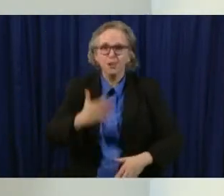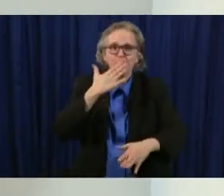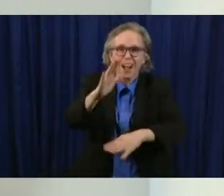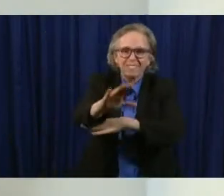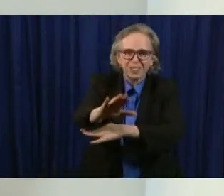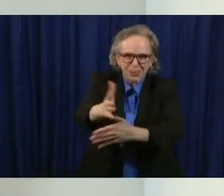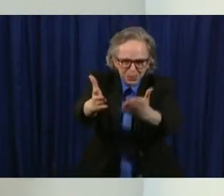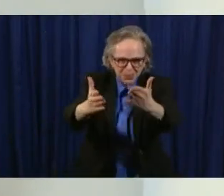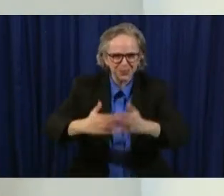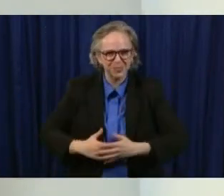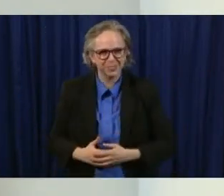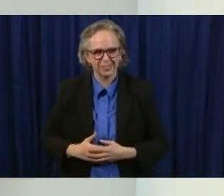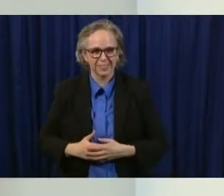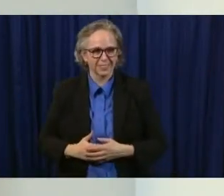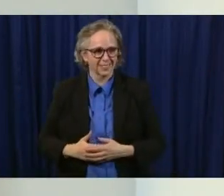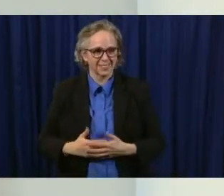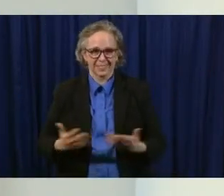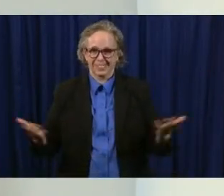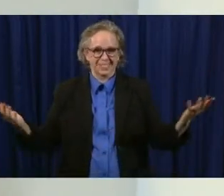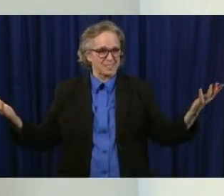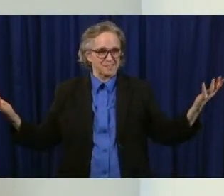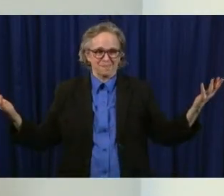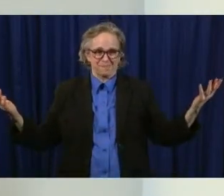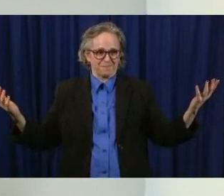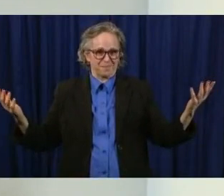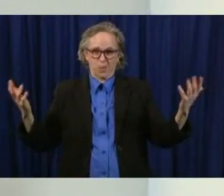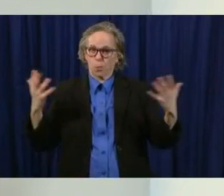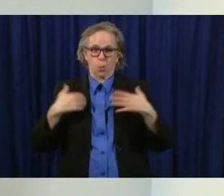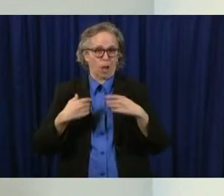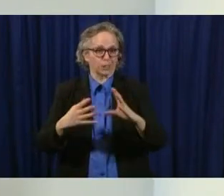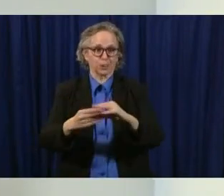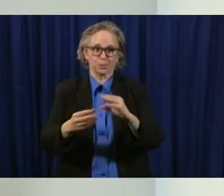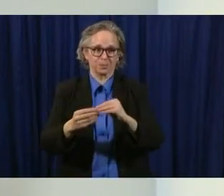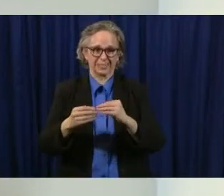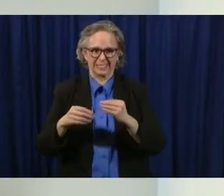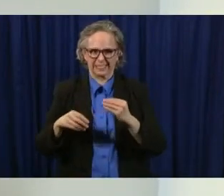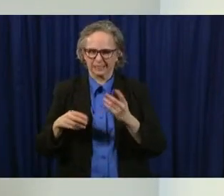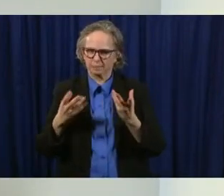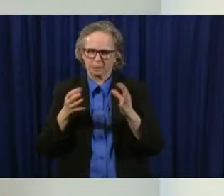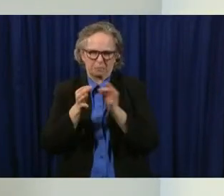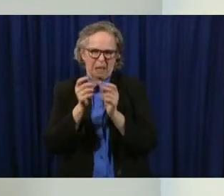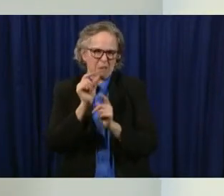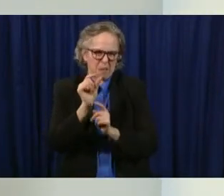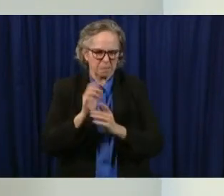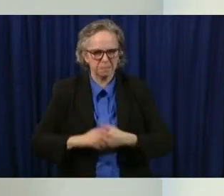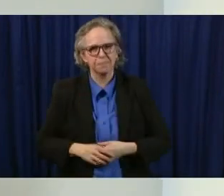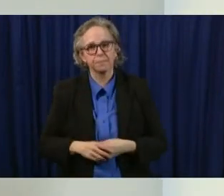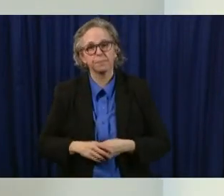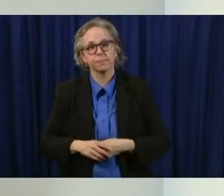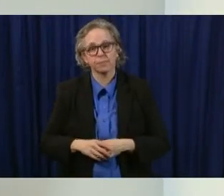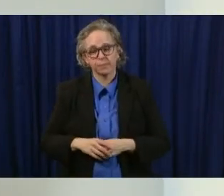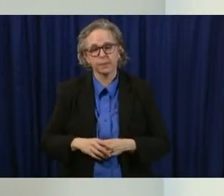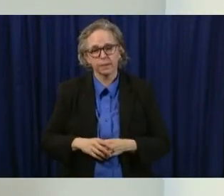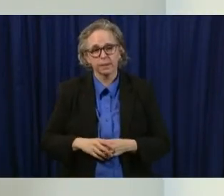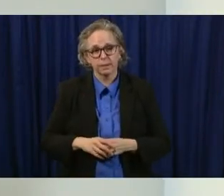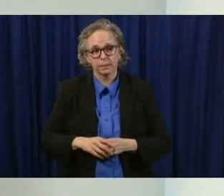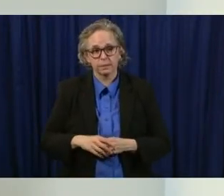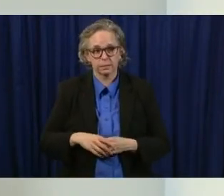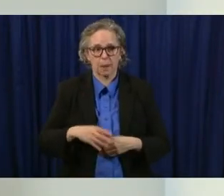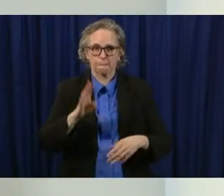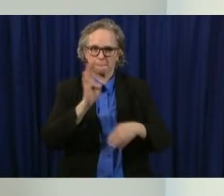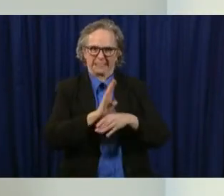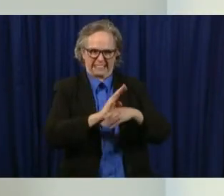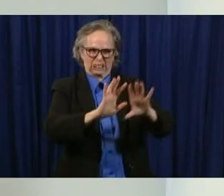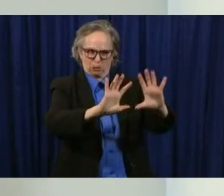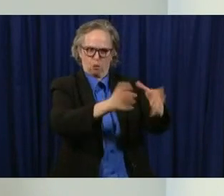really all i want to do is sort of add a little bit to that and say that the business group that we put together that